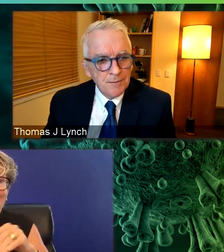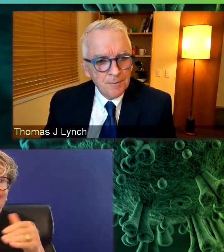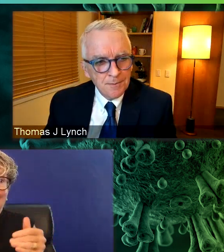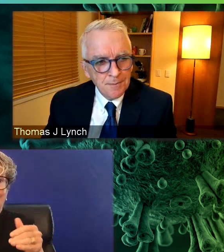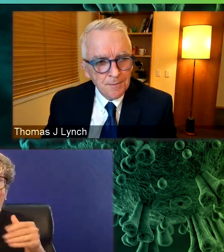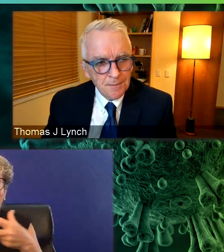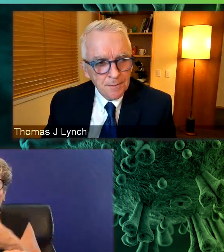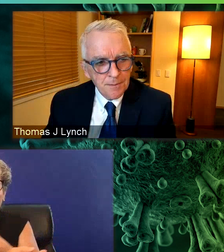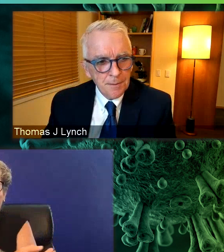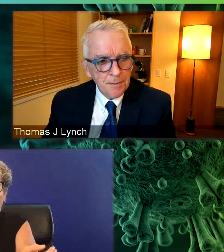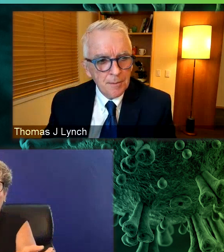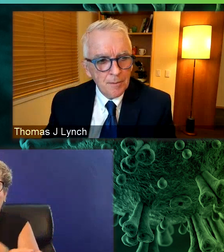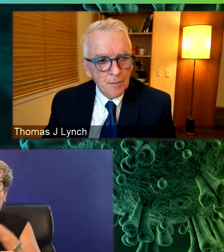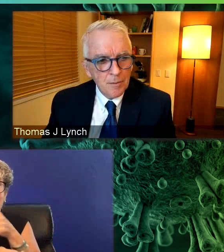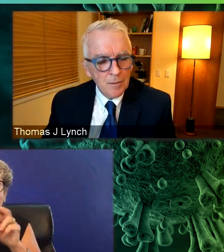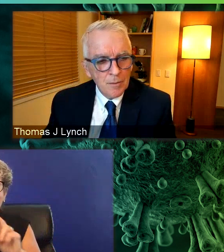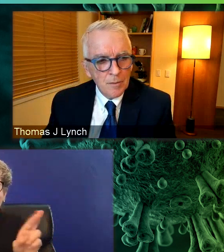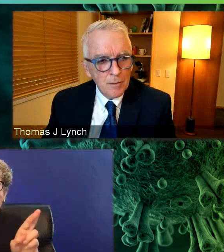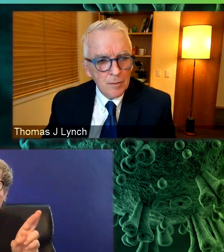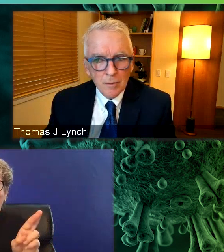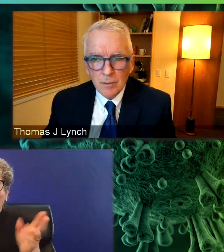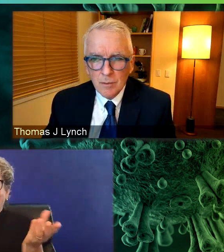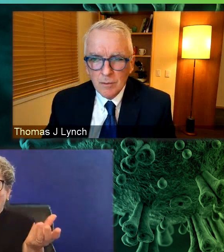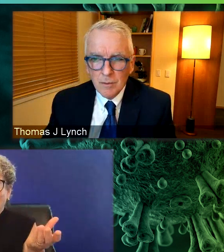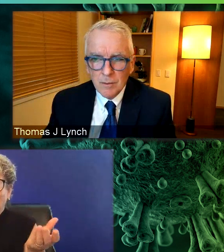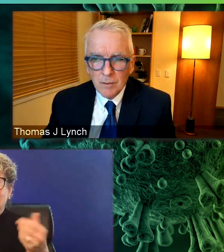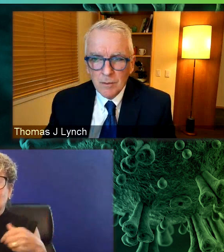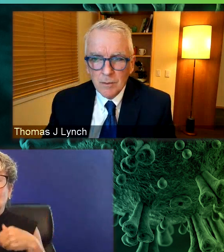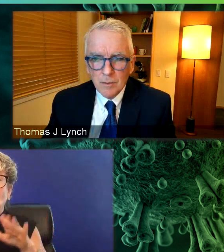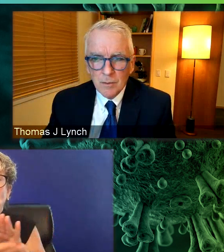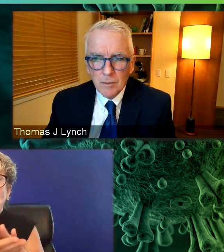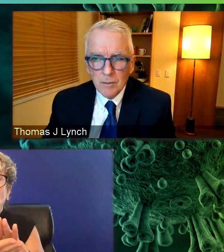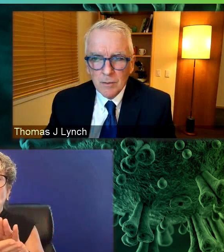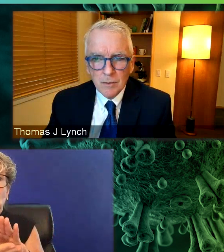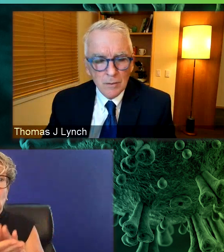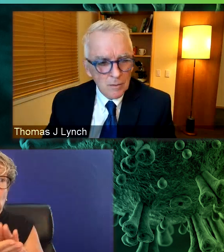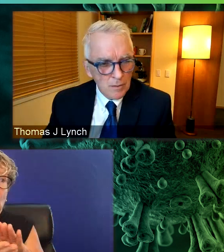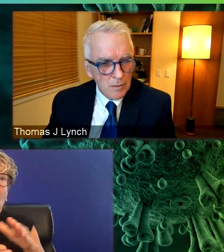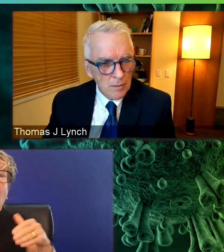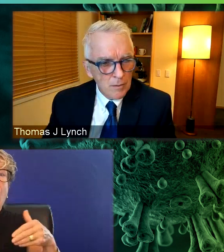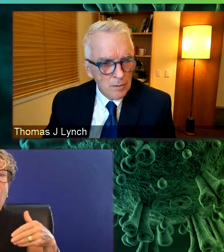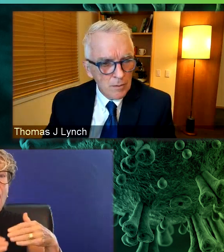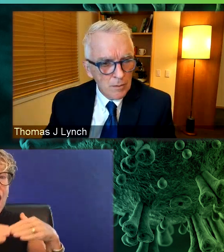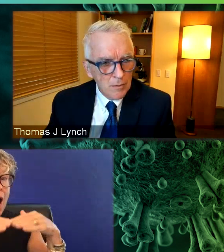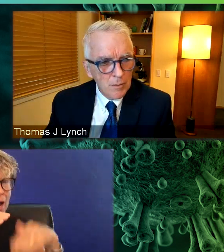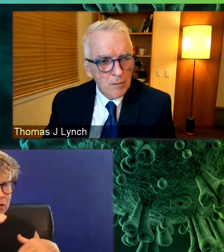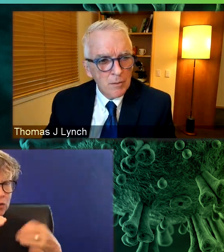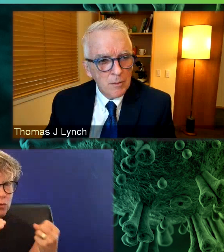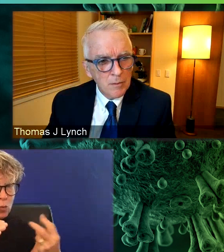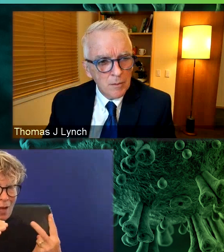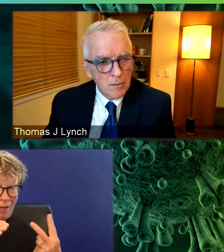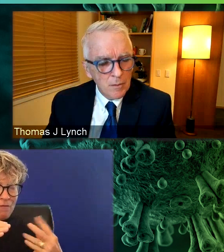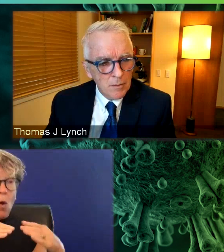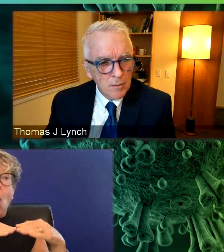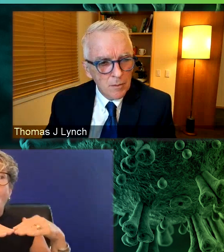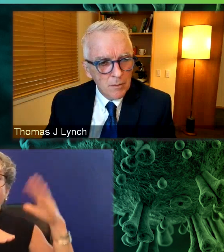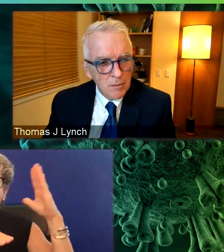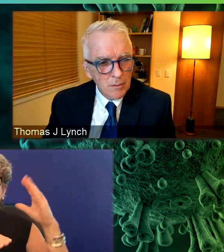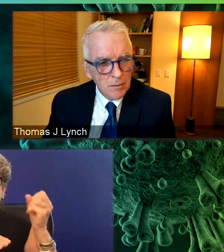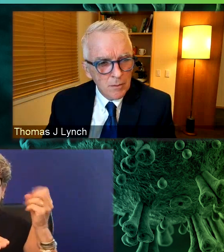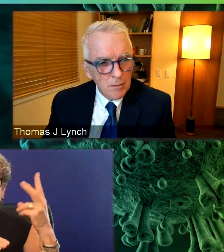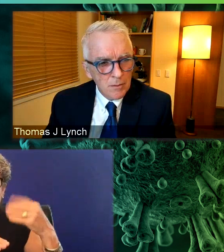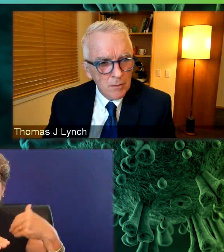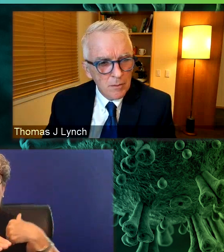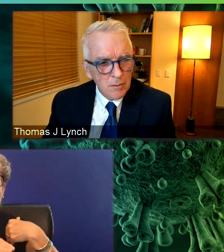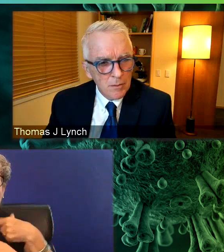so kids are going to be going into school without a vaccine available under 12. Over 12, there's a vaccine. And so that is one bit